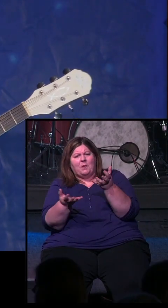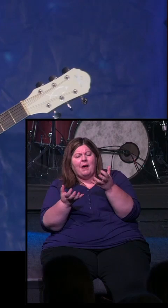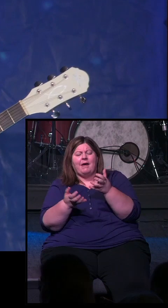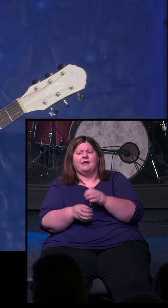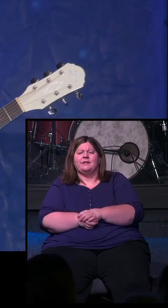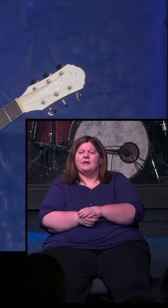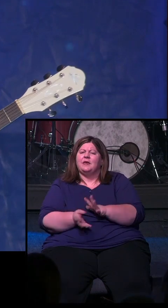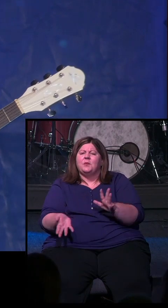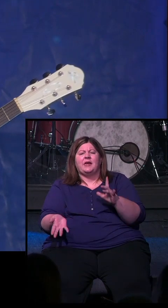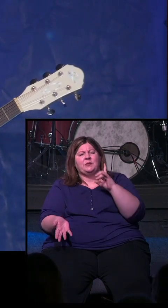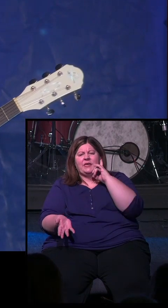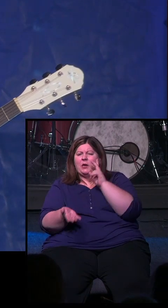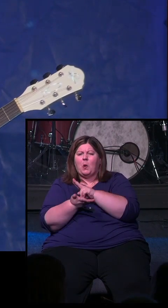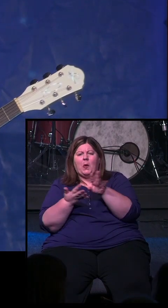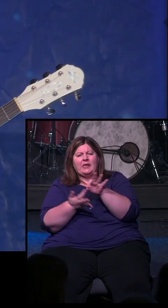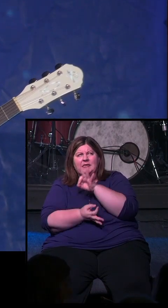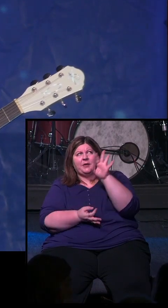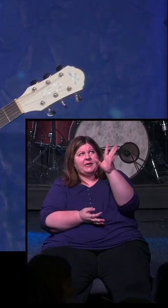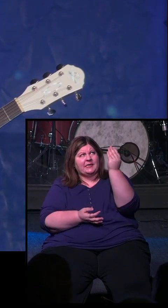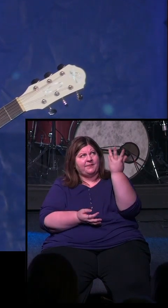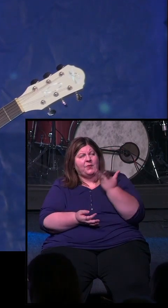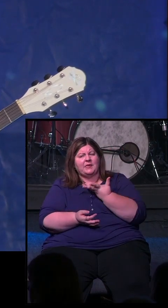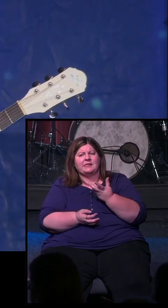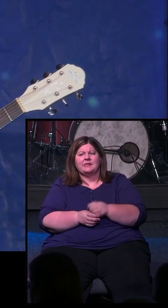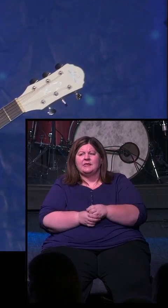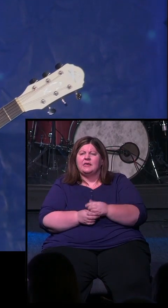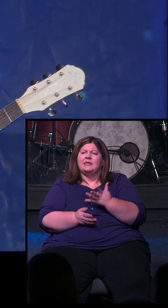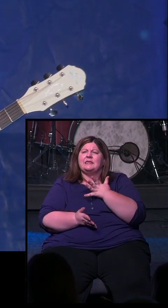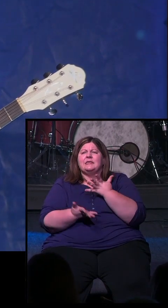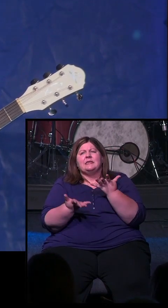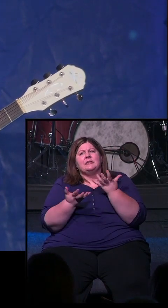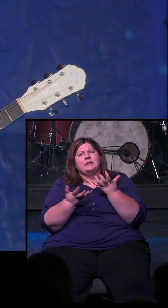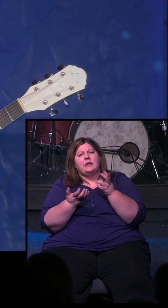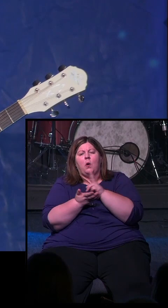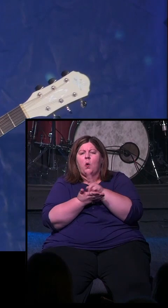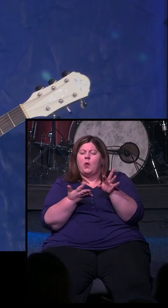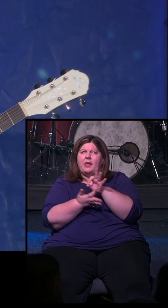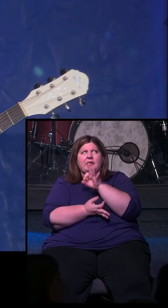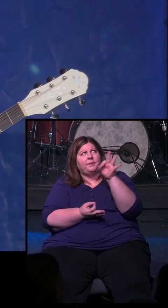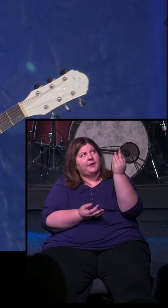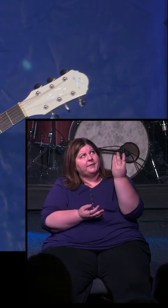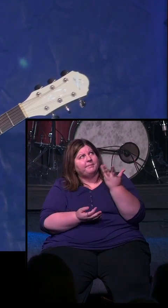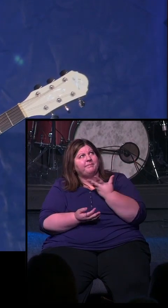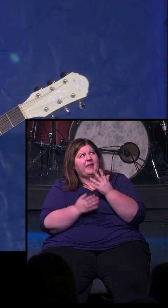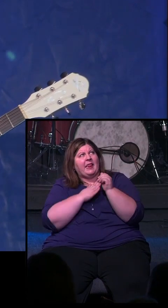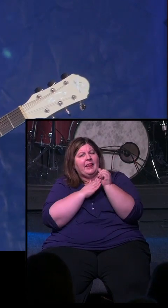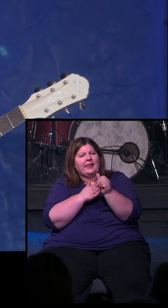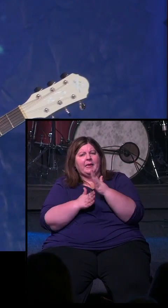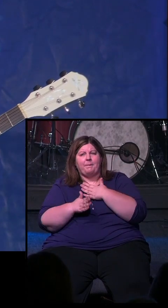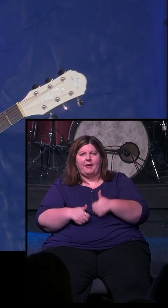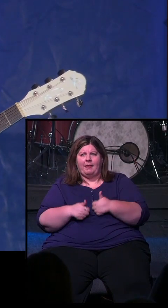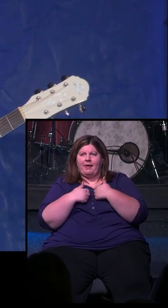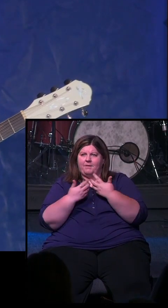the Holy Spirit's voice. And I'm just desperate for the Holy Spirit's leading in my life.